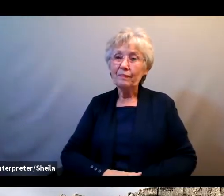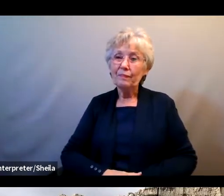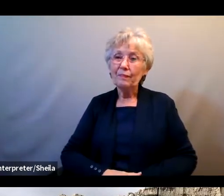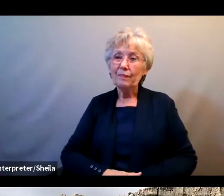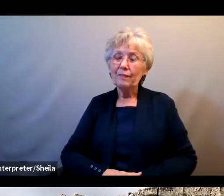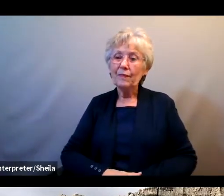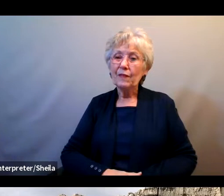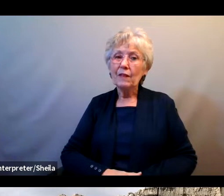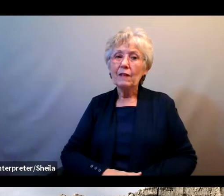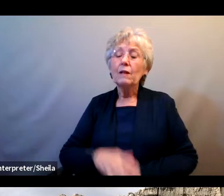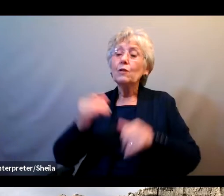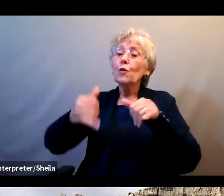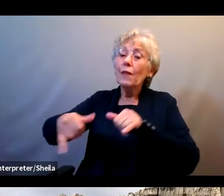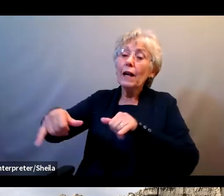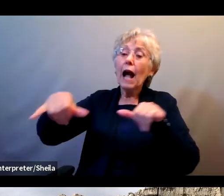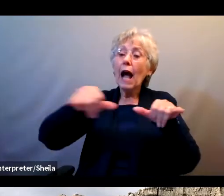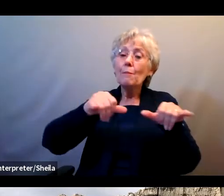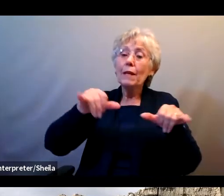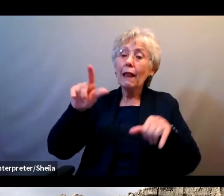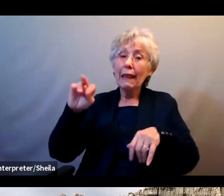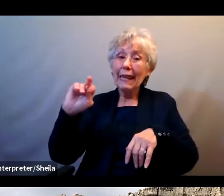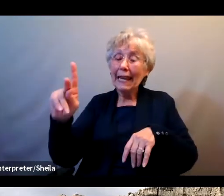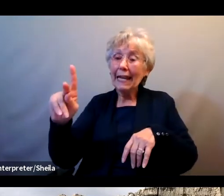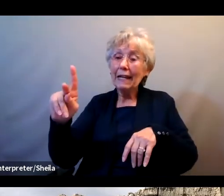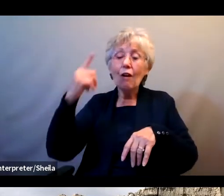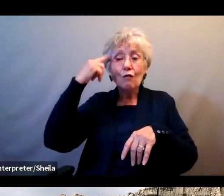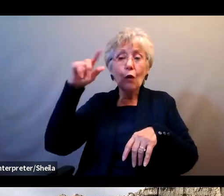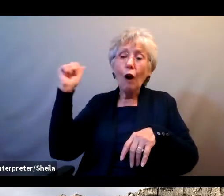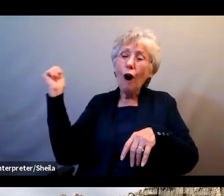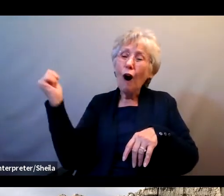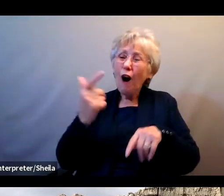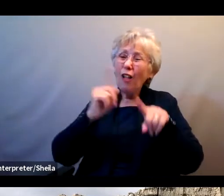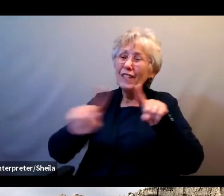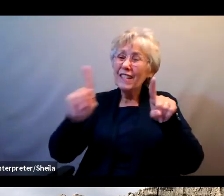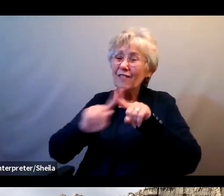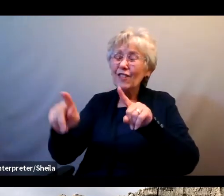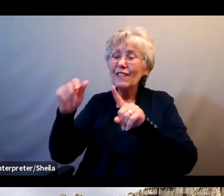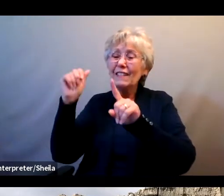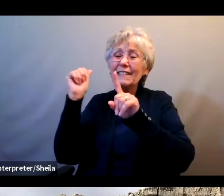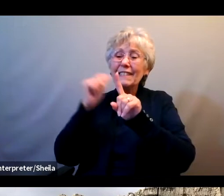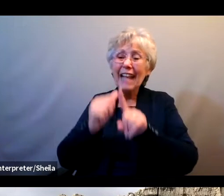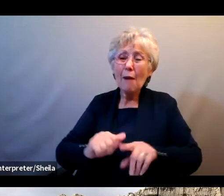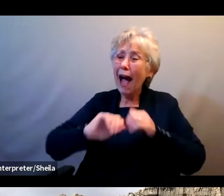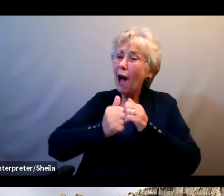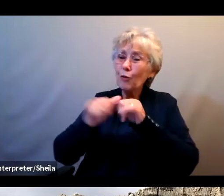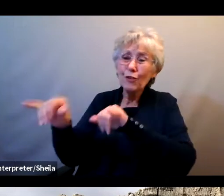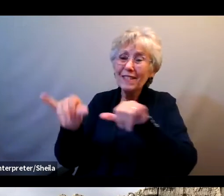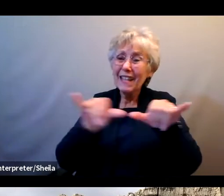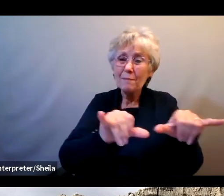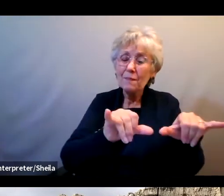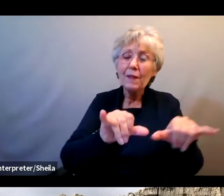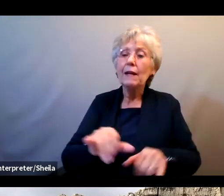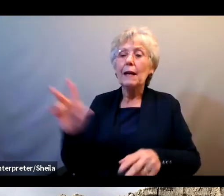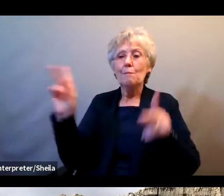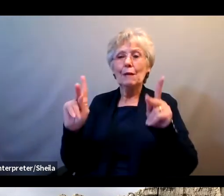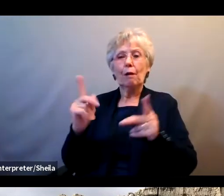So the common link between all these types of scams is that people want